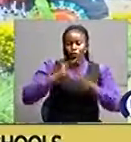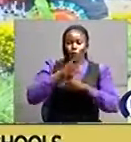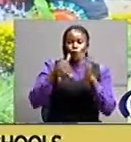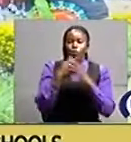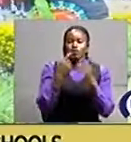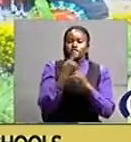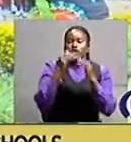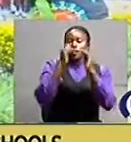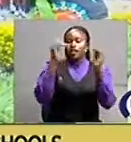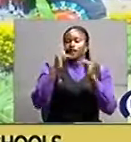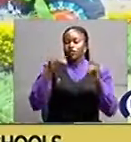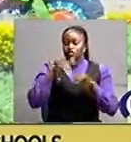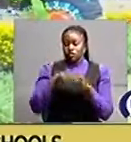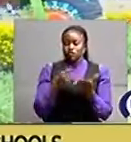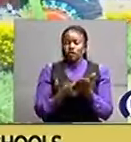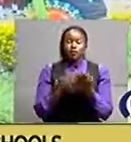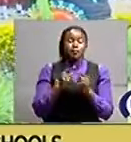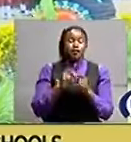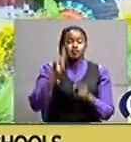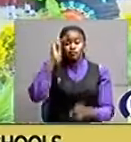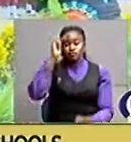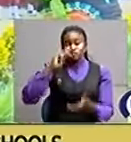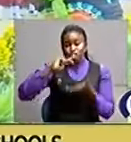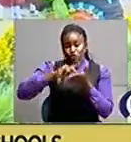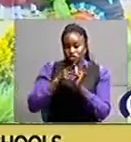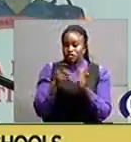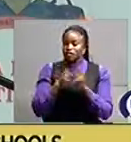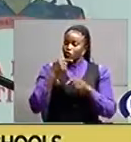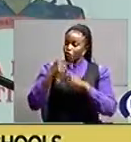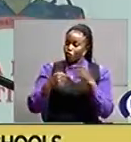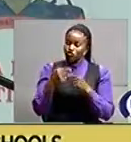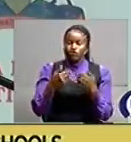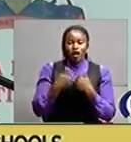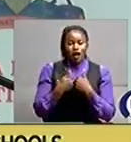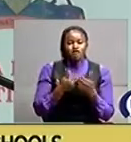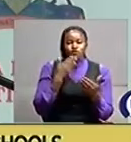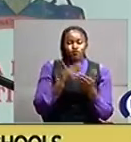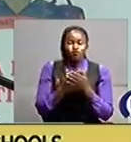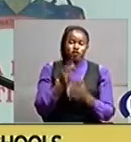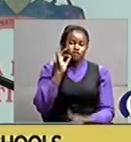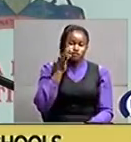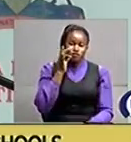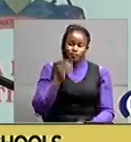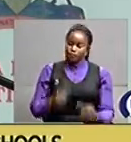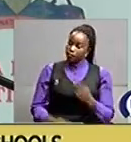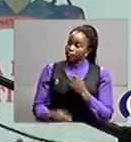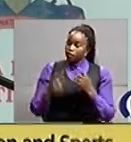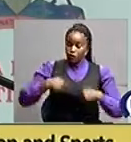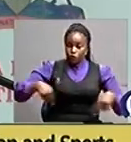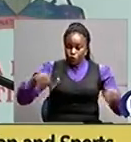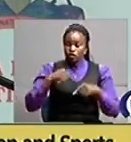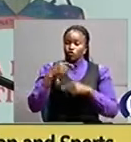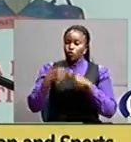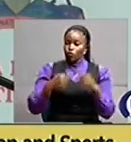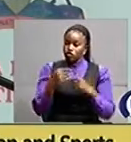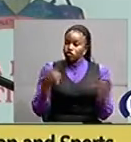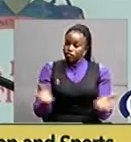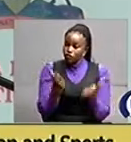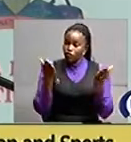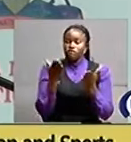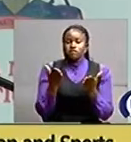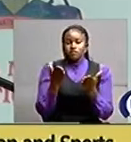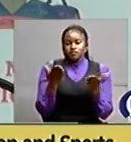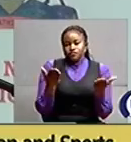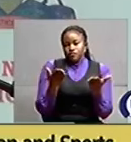Uganda, the project has continued to bear fruits. We are also continuously improving provisions for learners